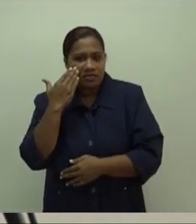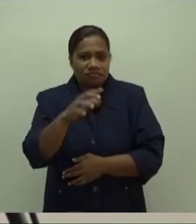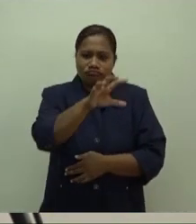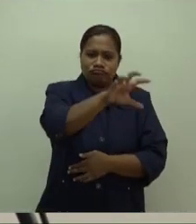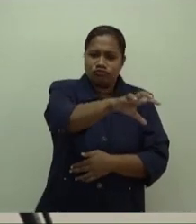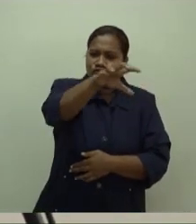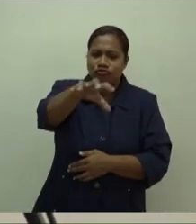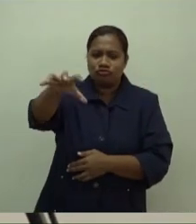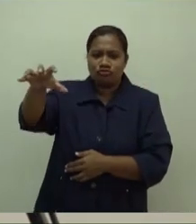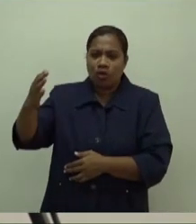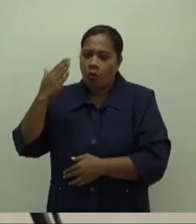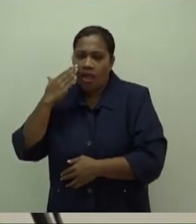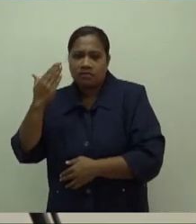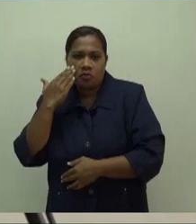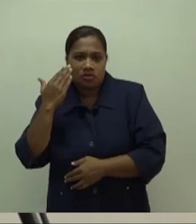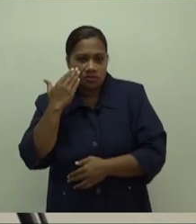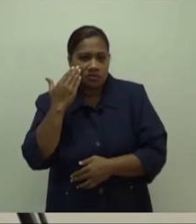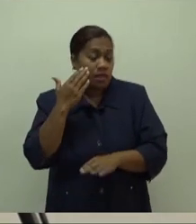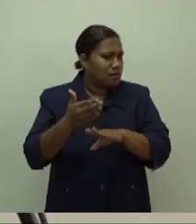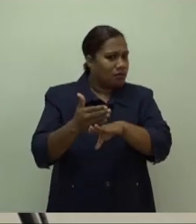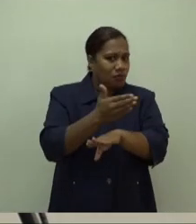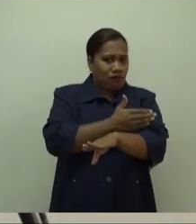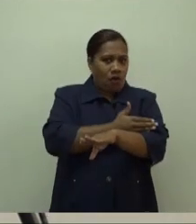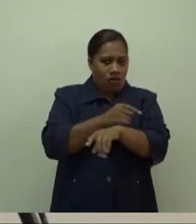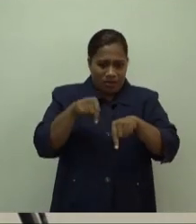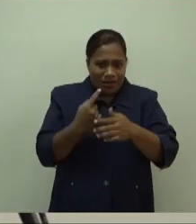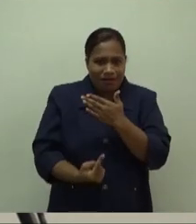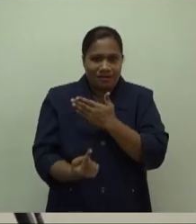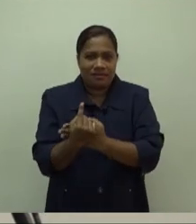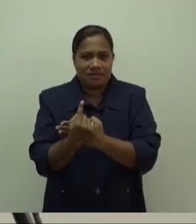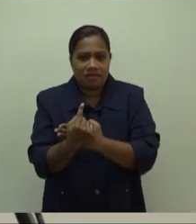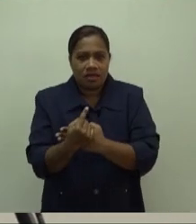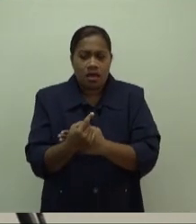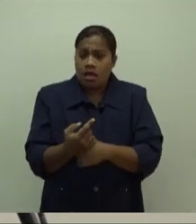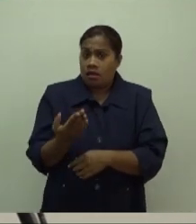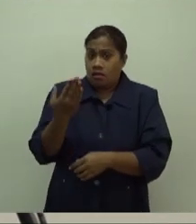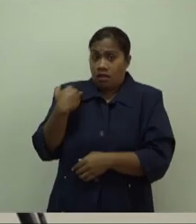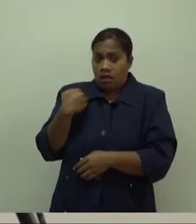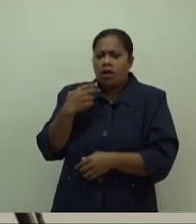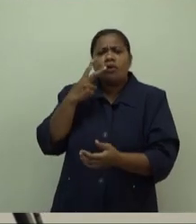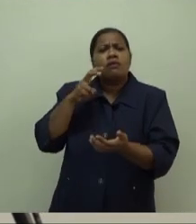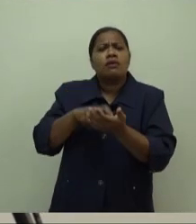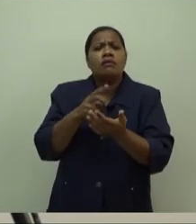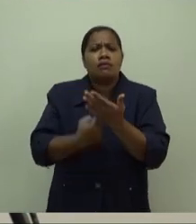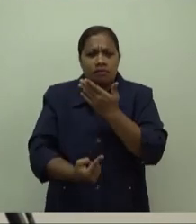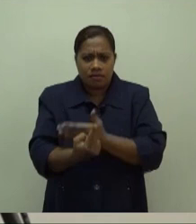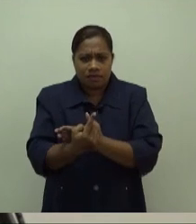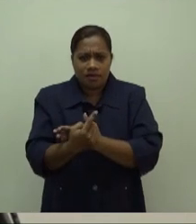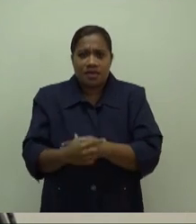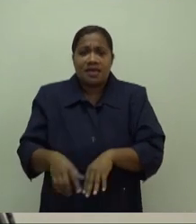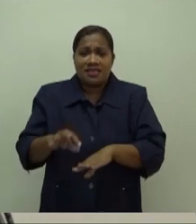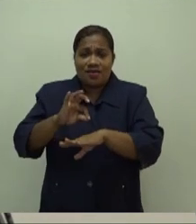well before this pandemic. We recognized then that decentralizing public health and clinical care